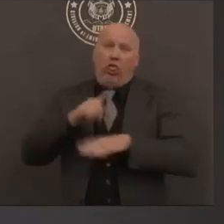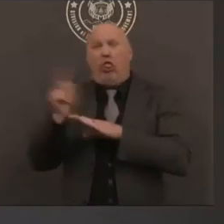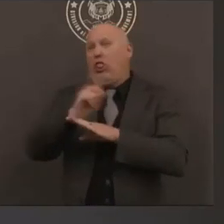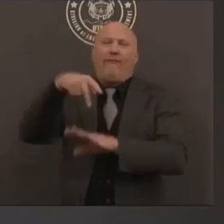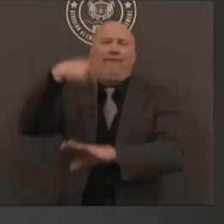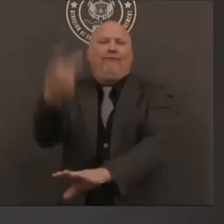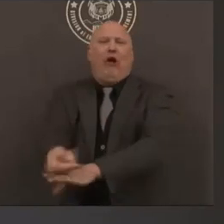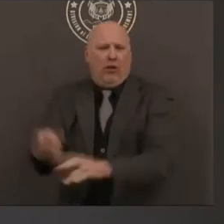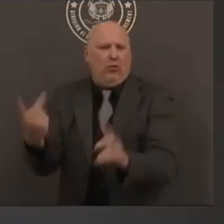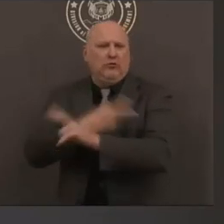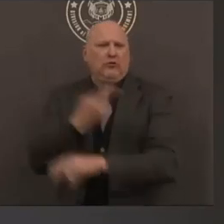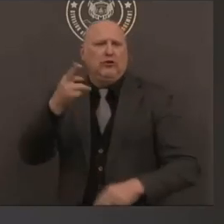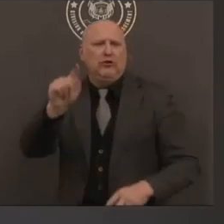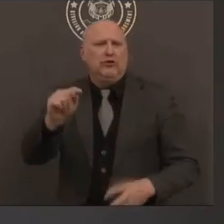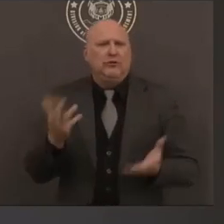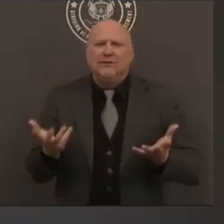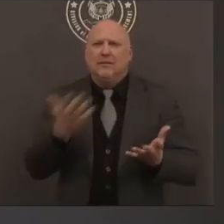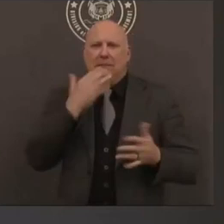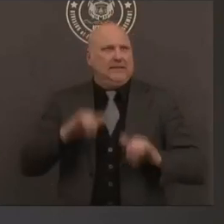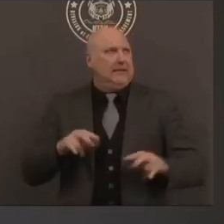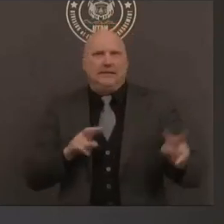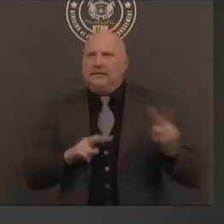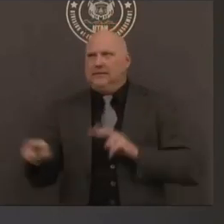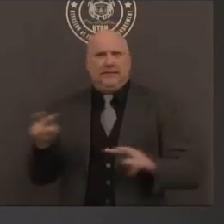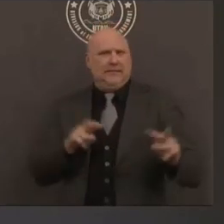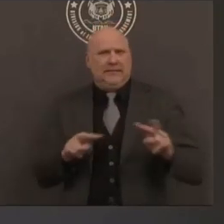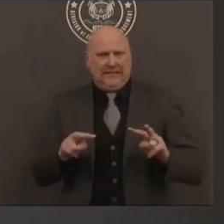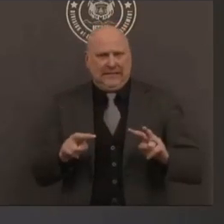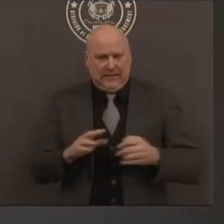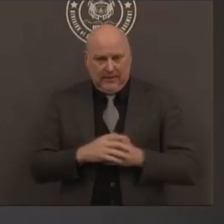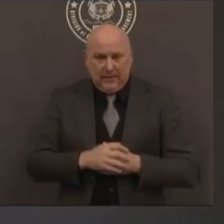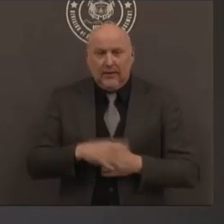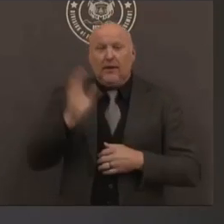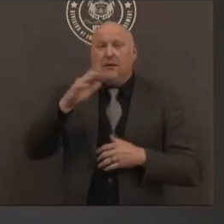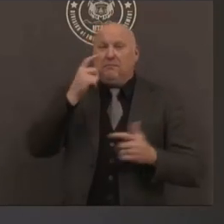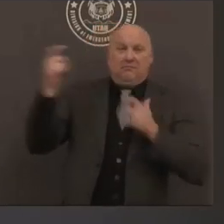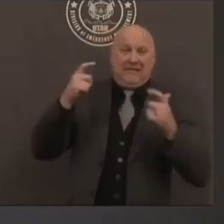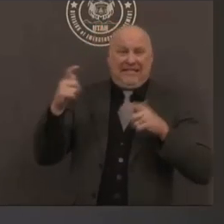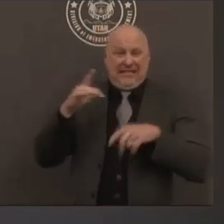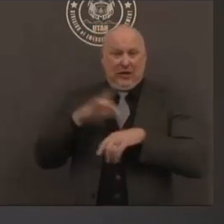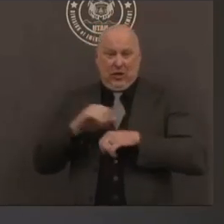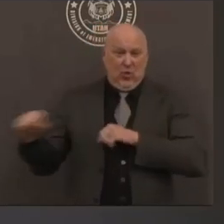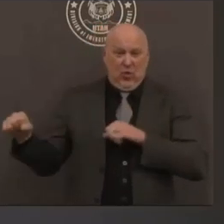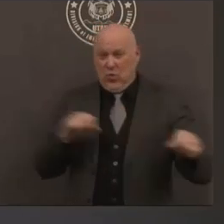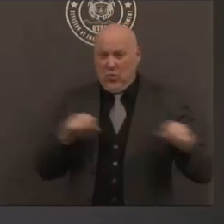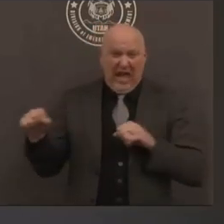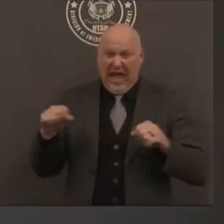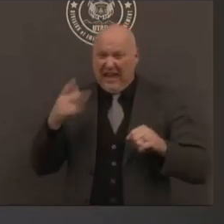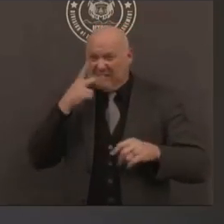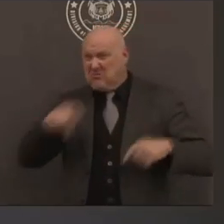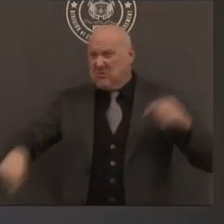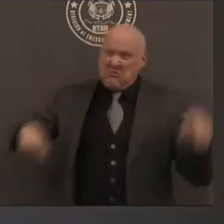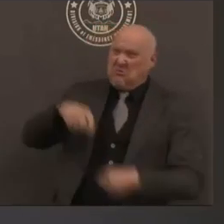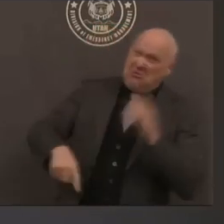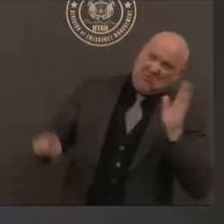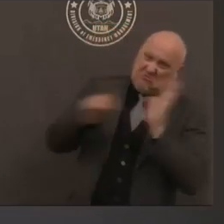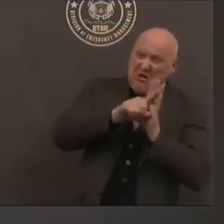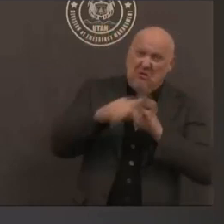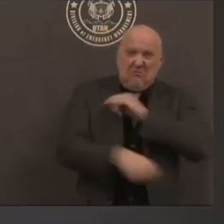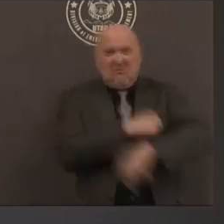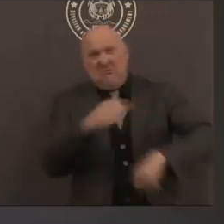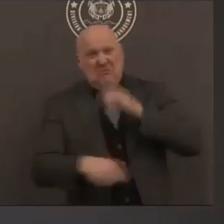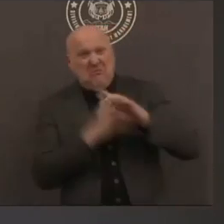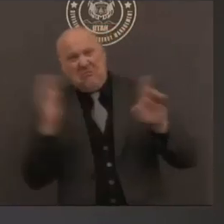severe large earthquakes have been known to throw people to the ground and uh anytime you have a